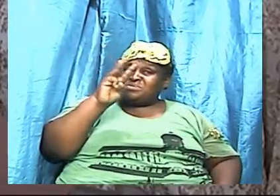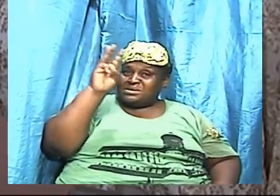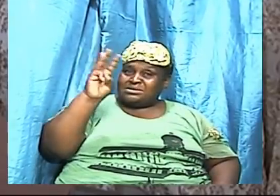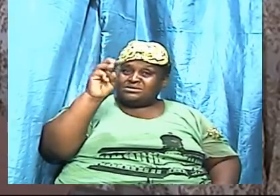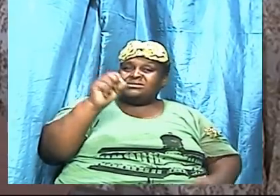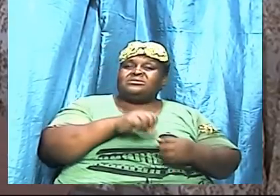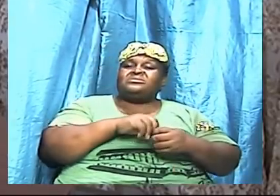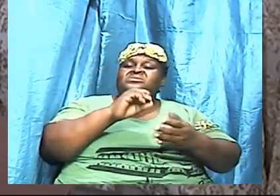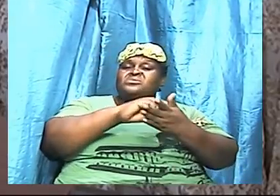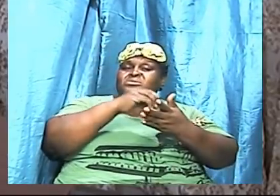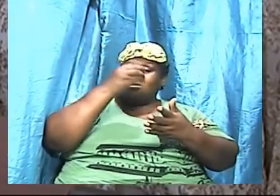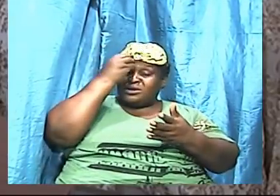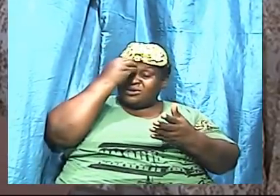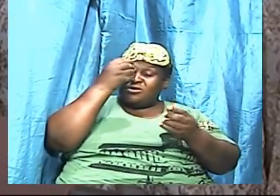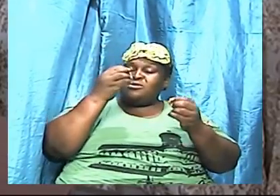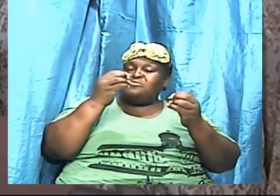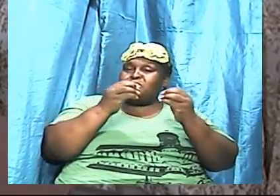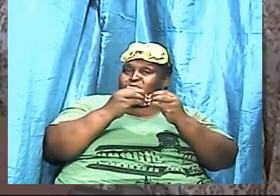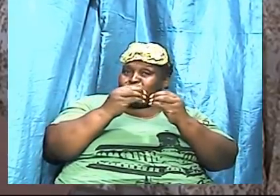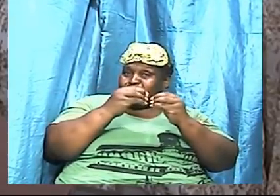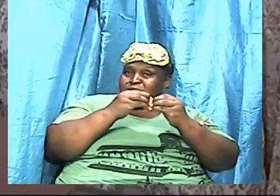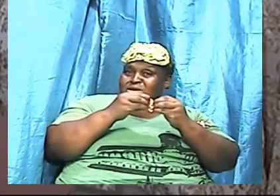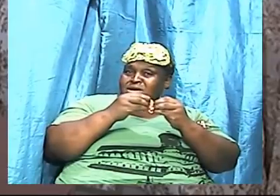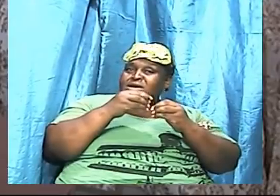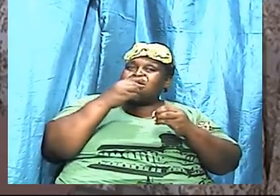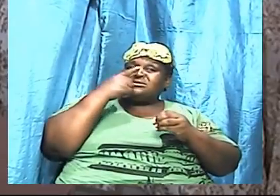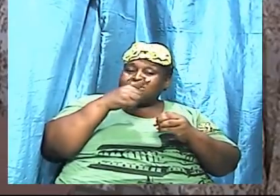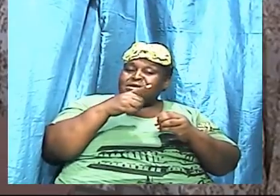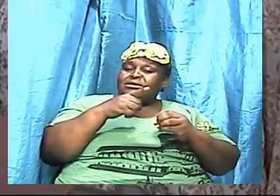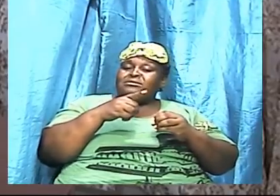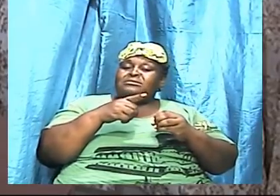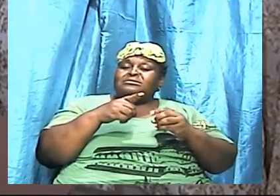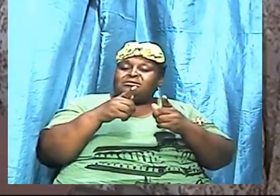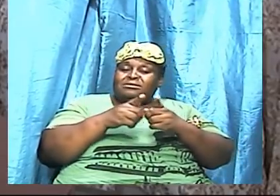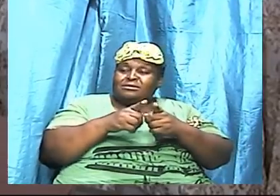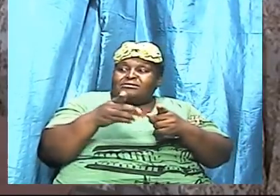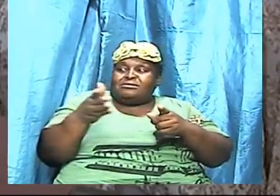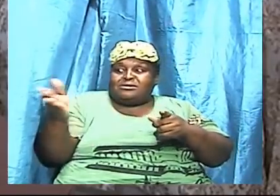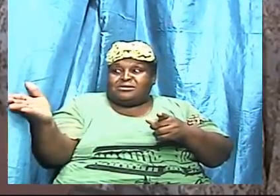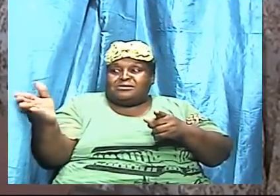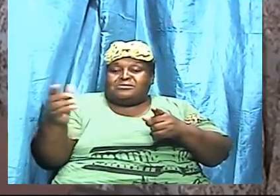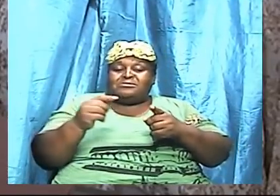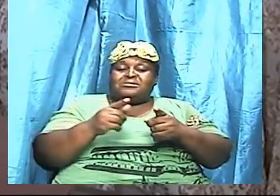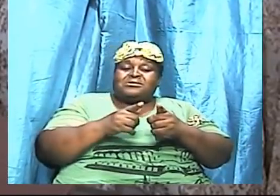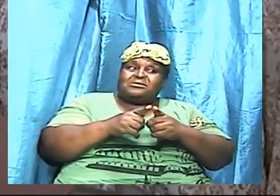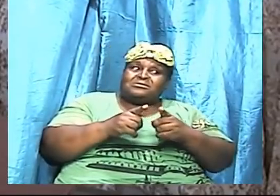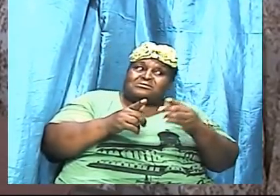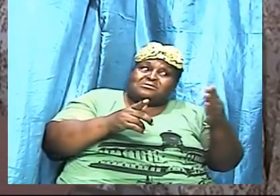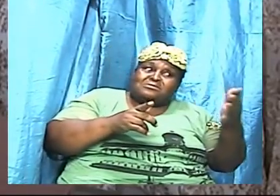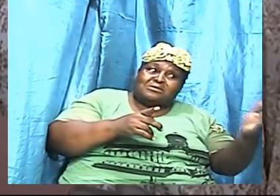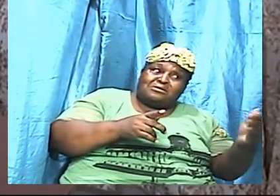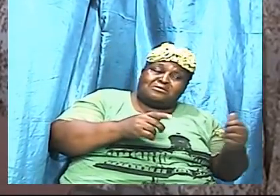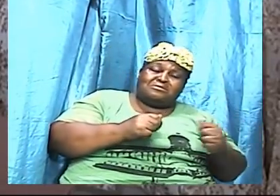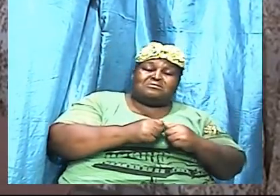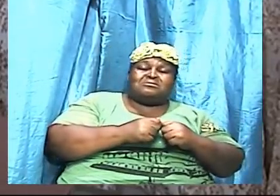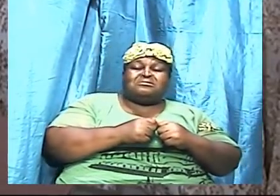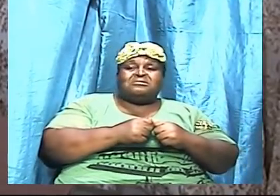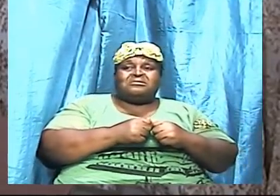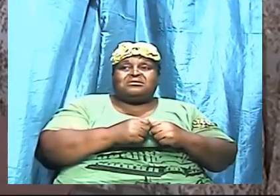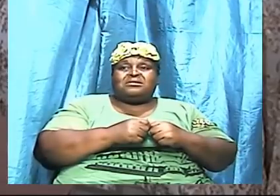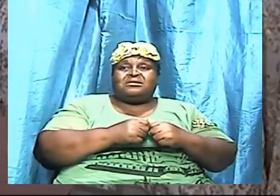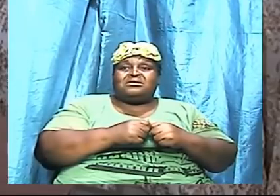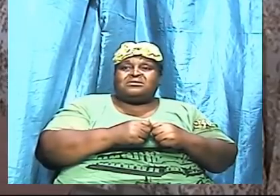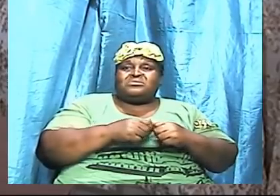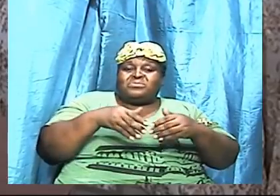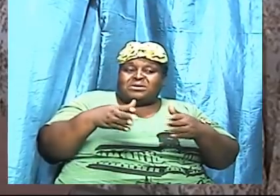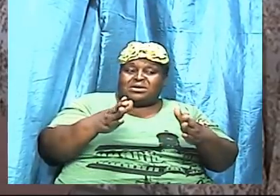a little bit more and we see a little bit here and a little bit there. And the concept of putting line upon line